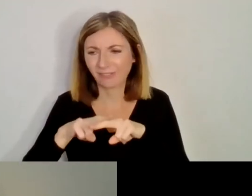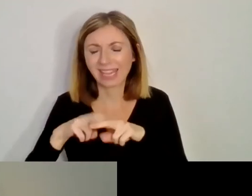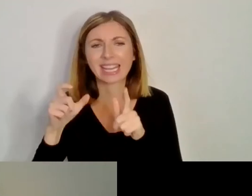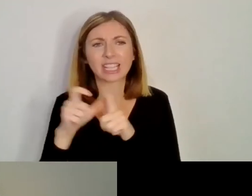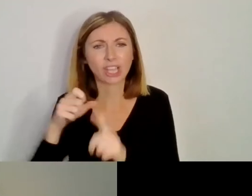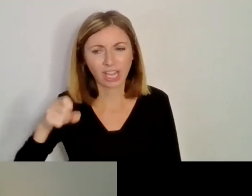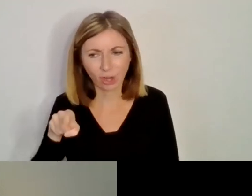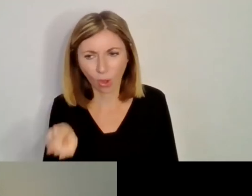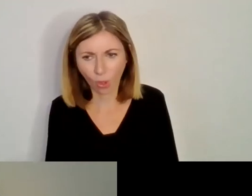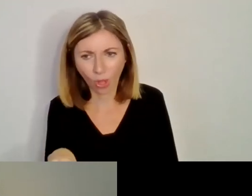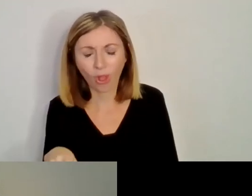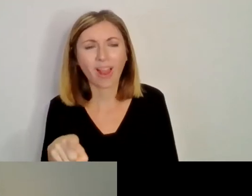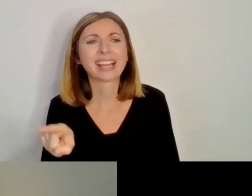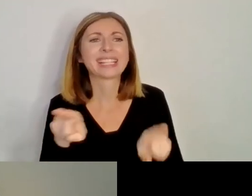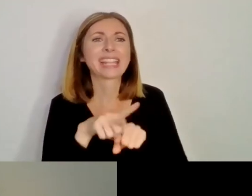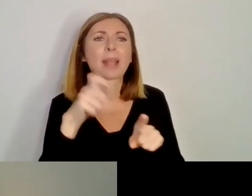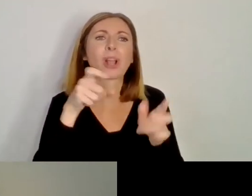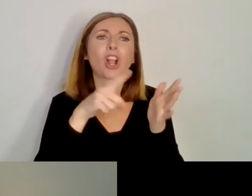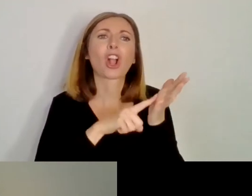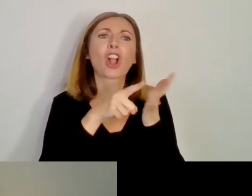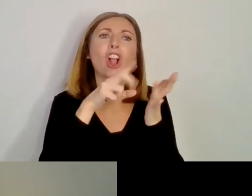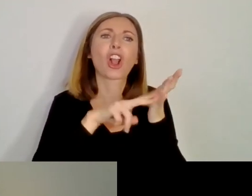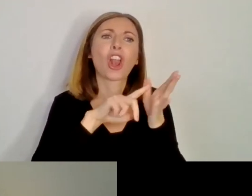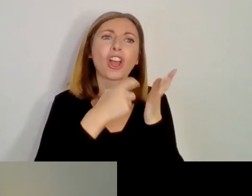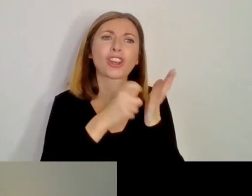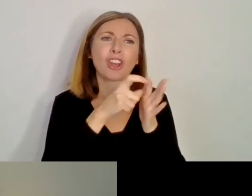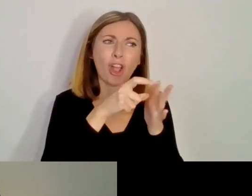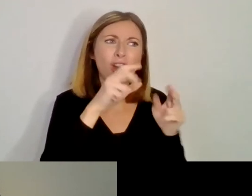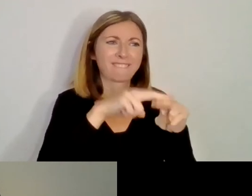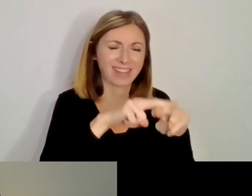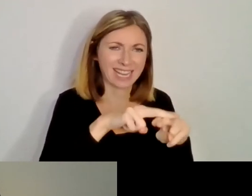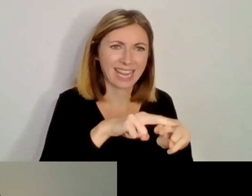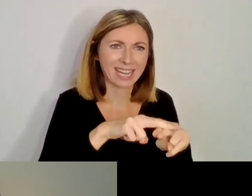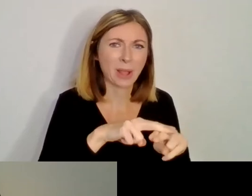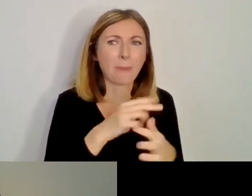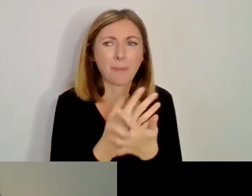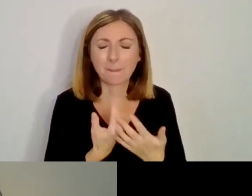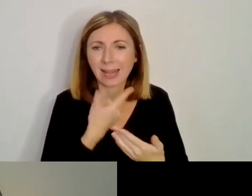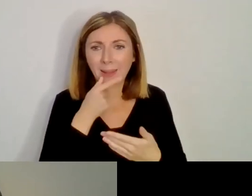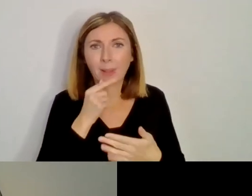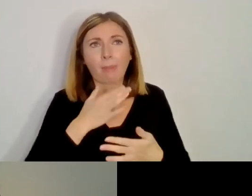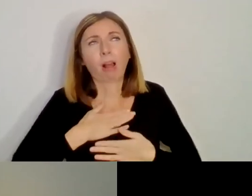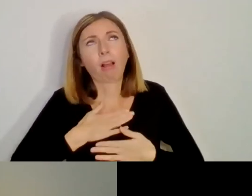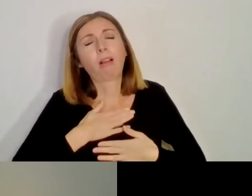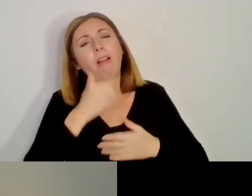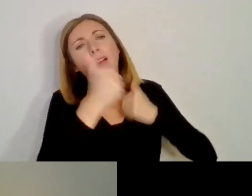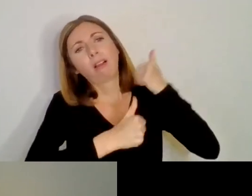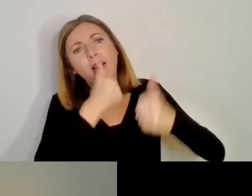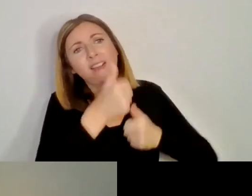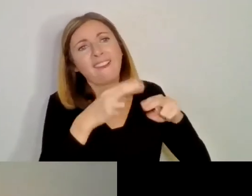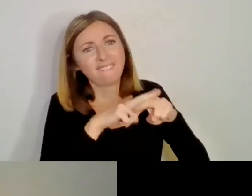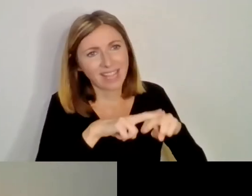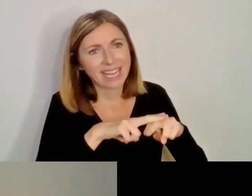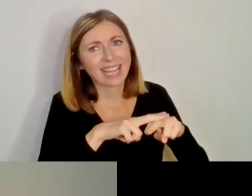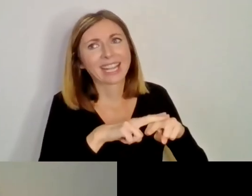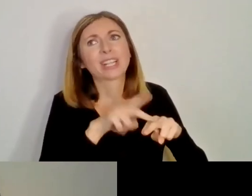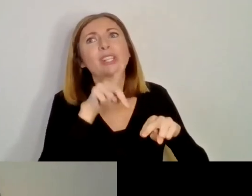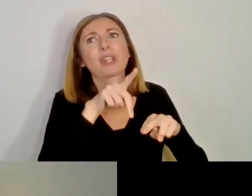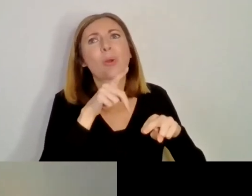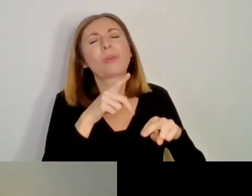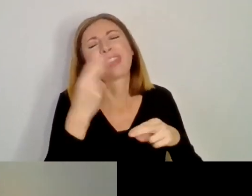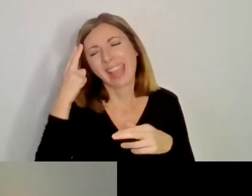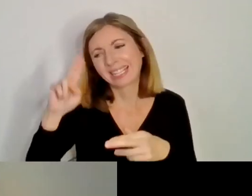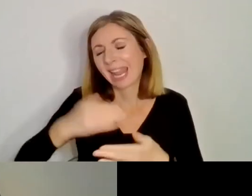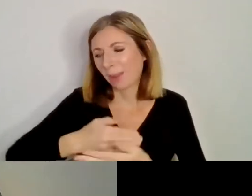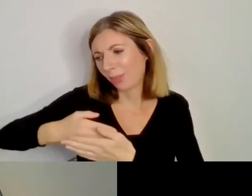complication that because he's so revered by people, you do then get people named after him. Or separate Finians. And,